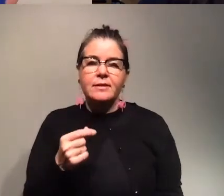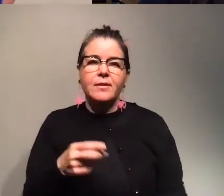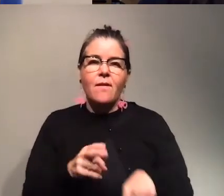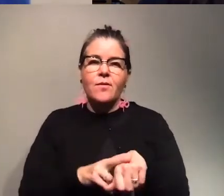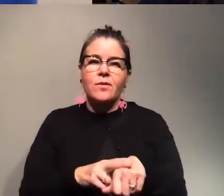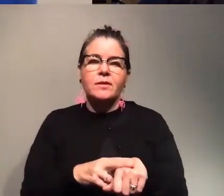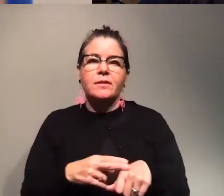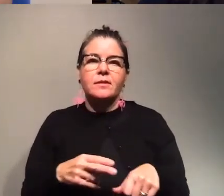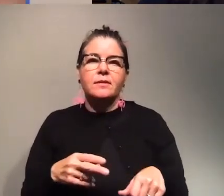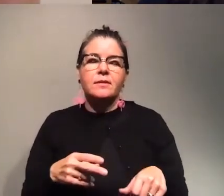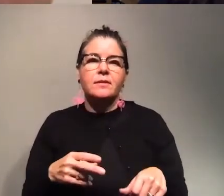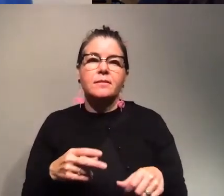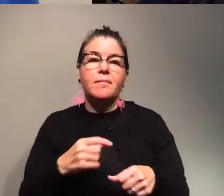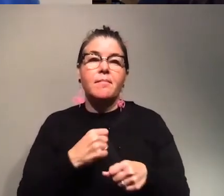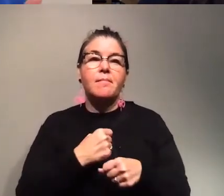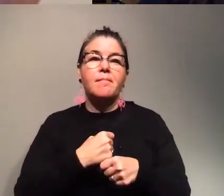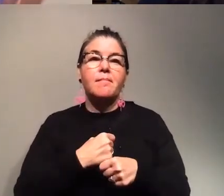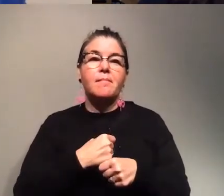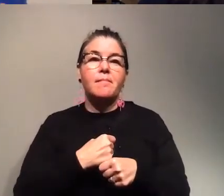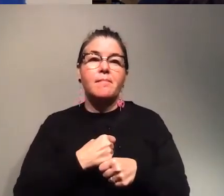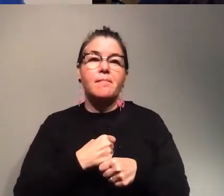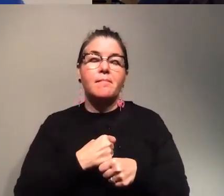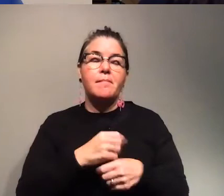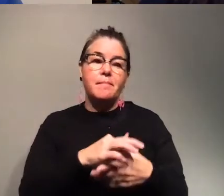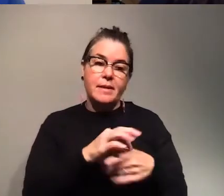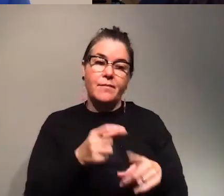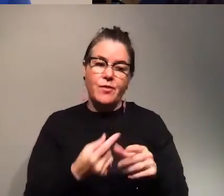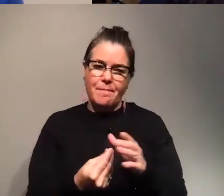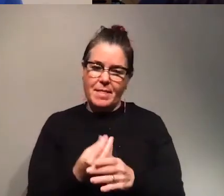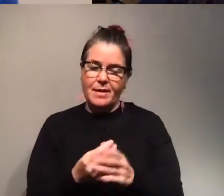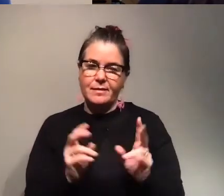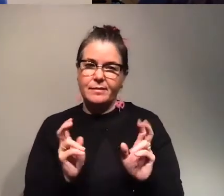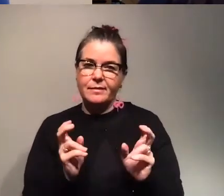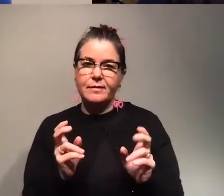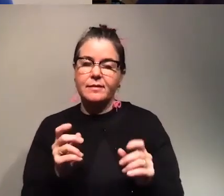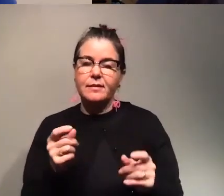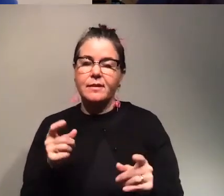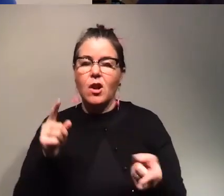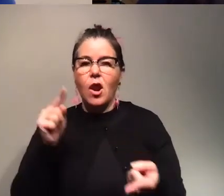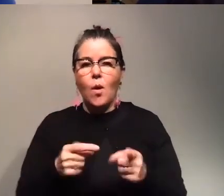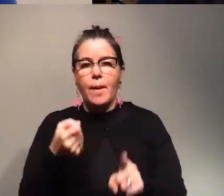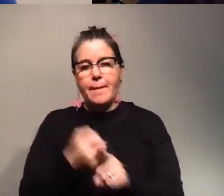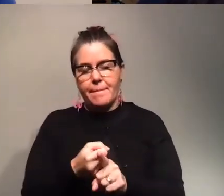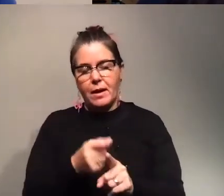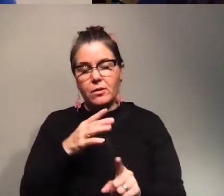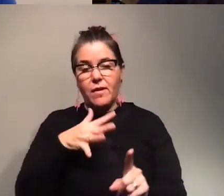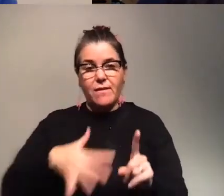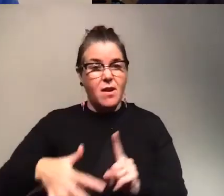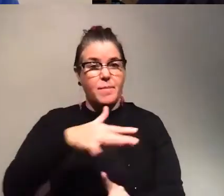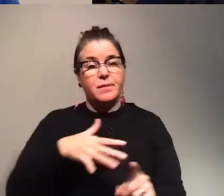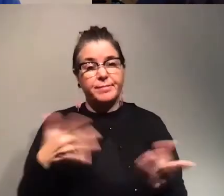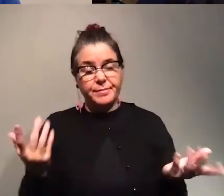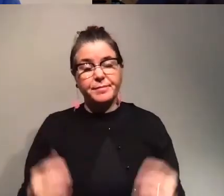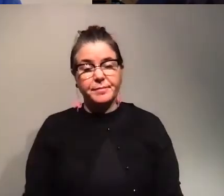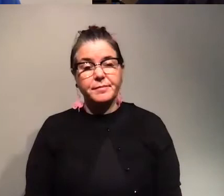has making meat from plants it has a lower impact in the environment yeah so